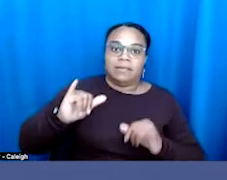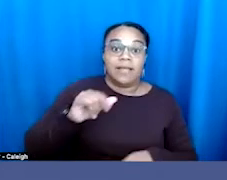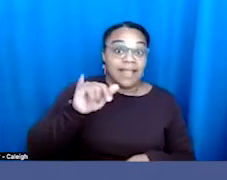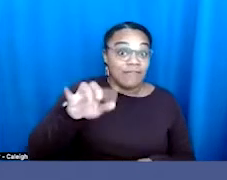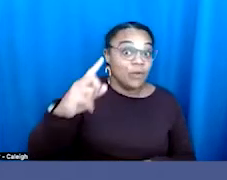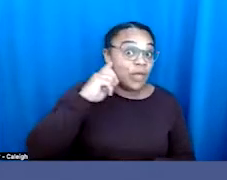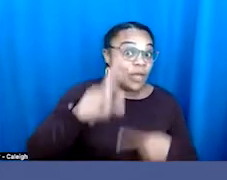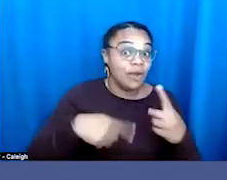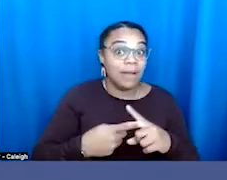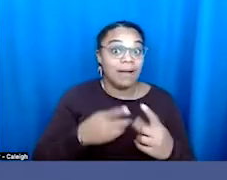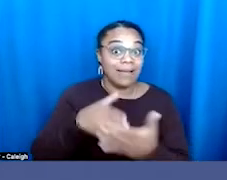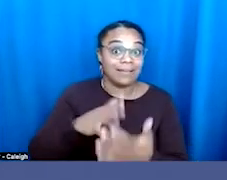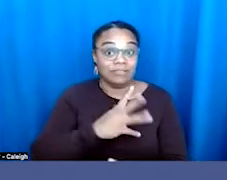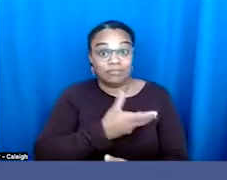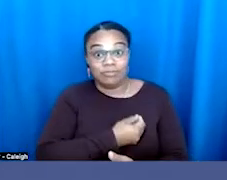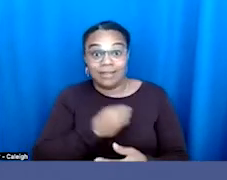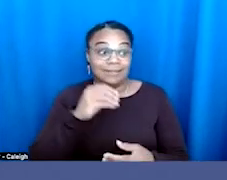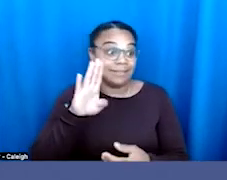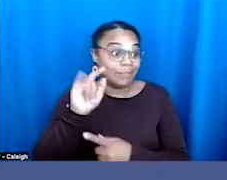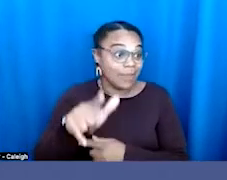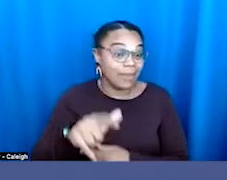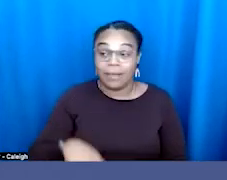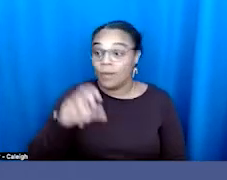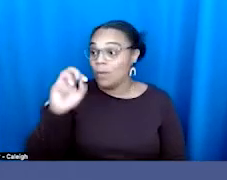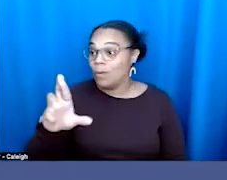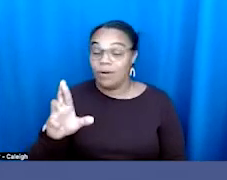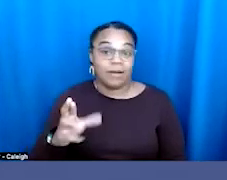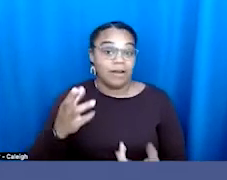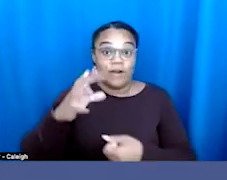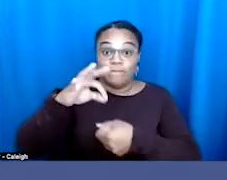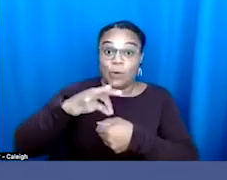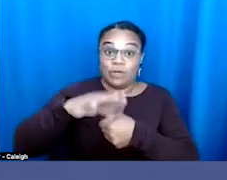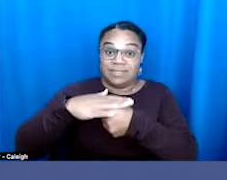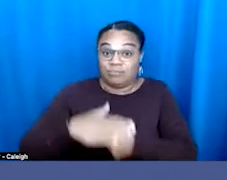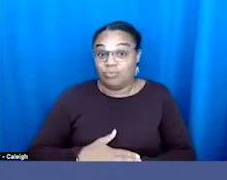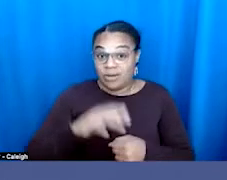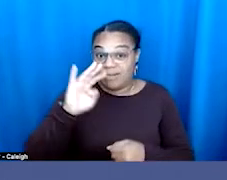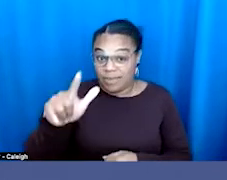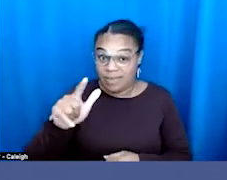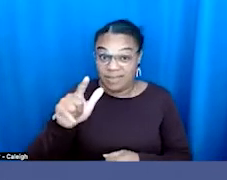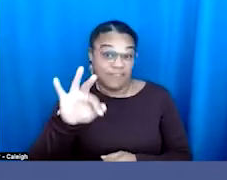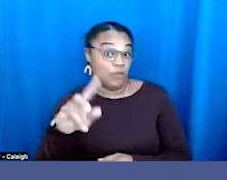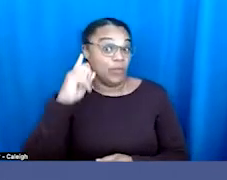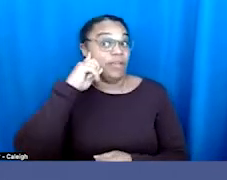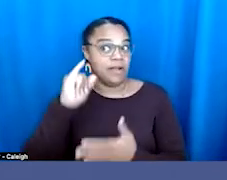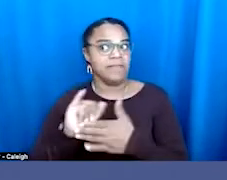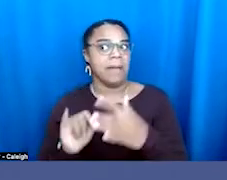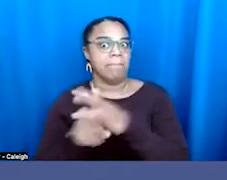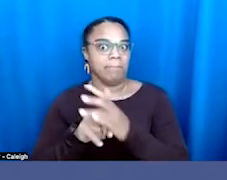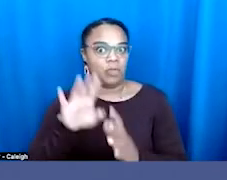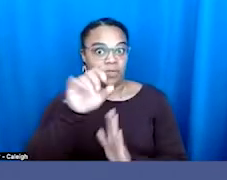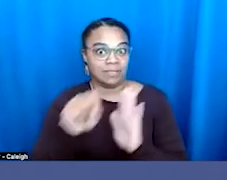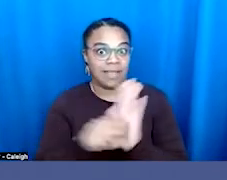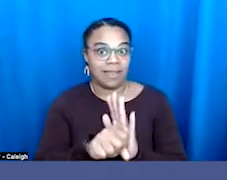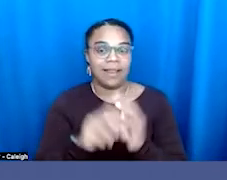bill or a voter suppression bill or anything like this introduced in your state, pick up the phone and call your legislator.